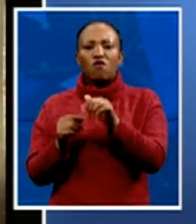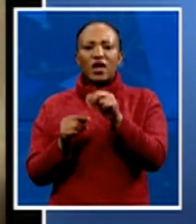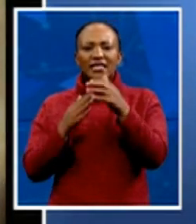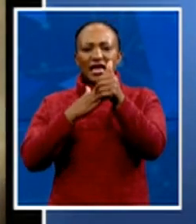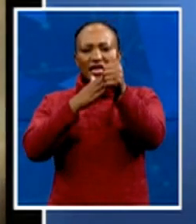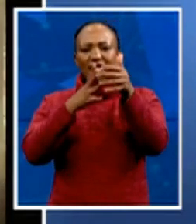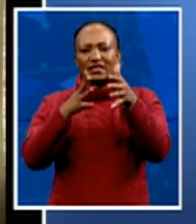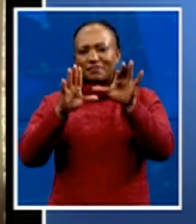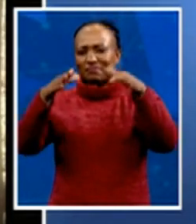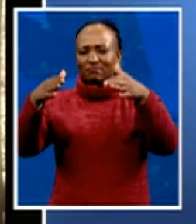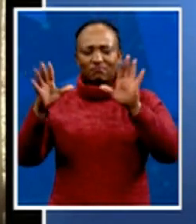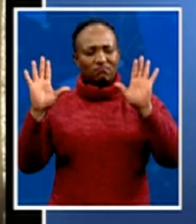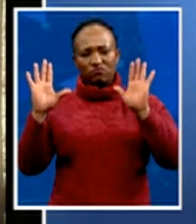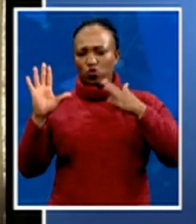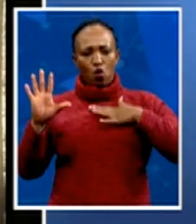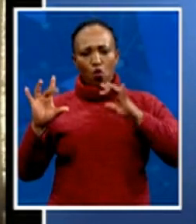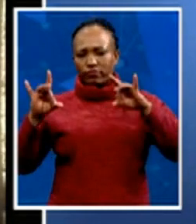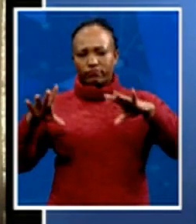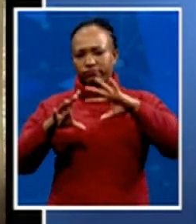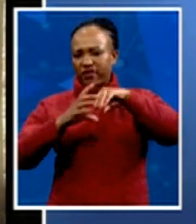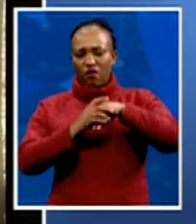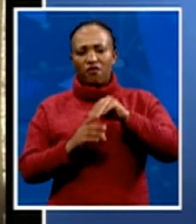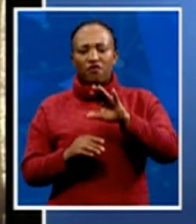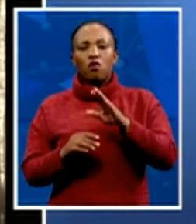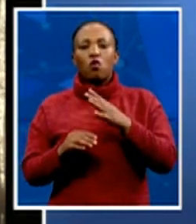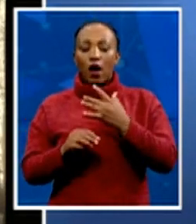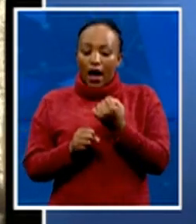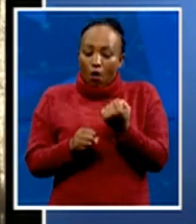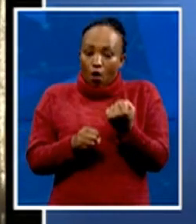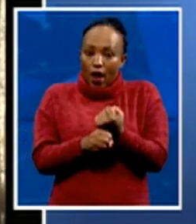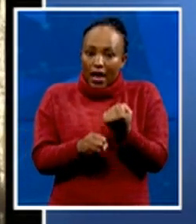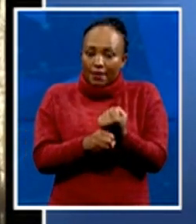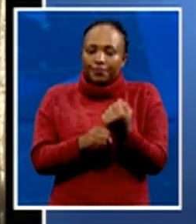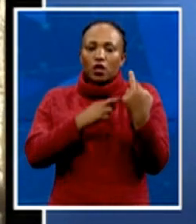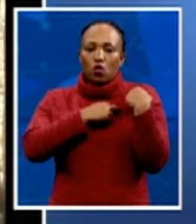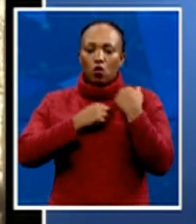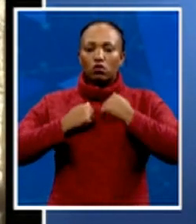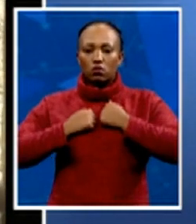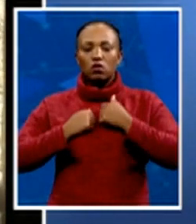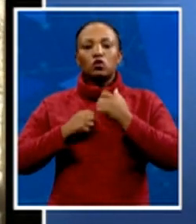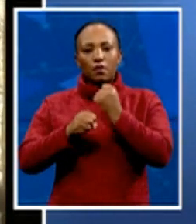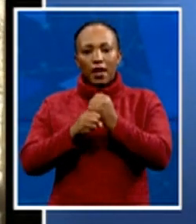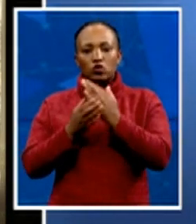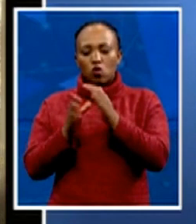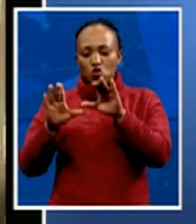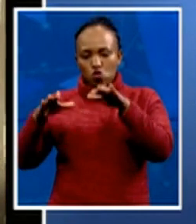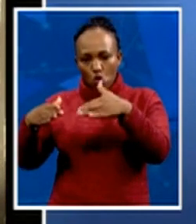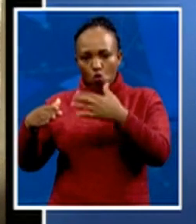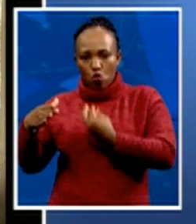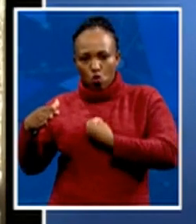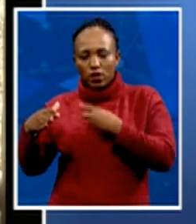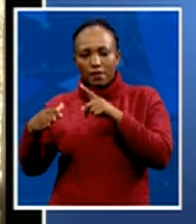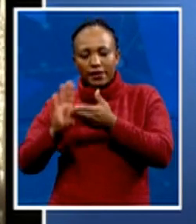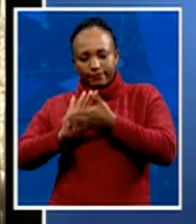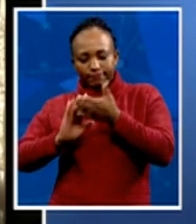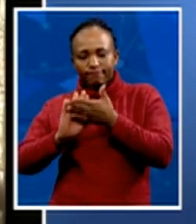do and the task that we have is to, revive the youth league in the interest of young people in South Africa, champion the interest and also rally